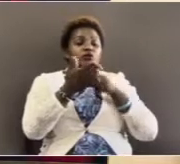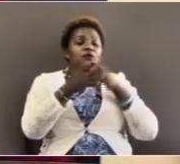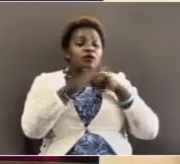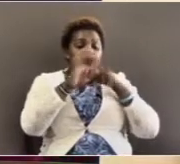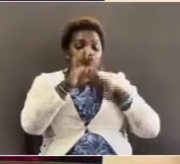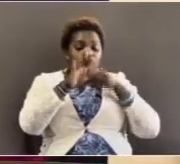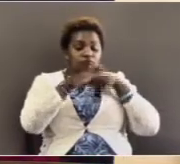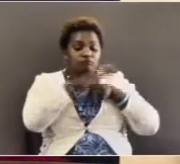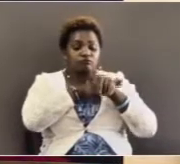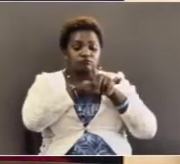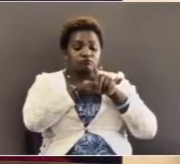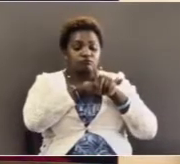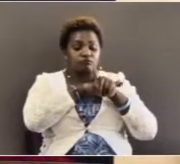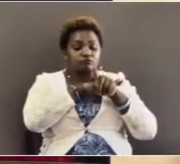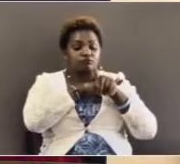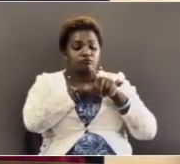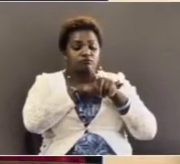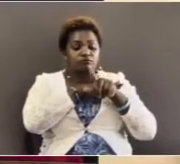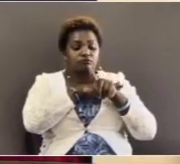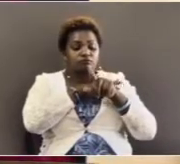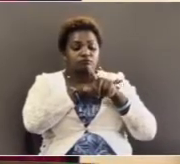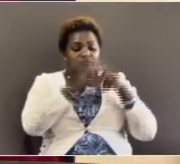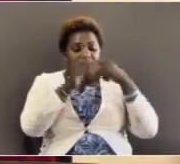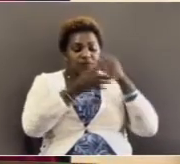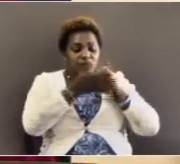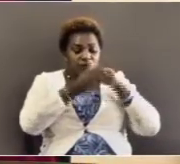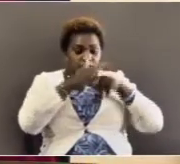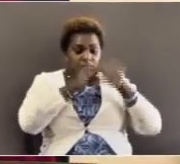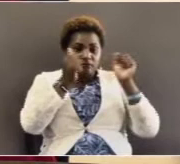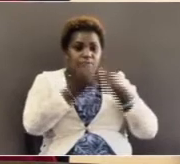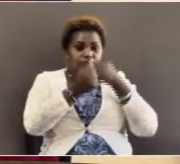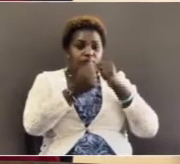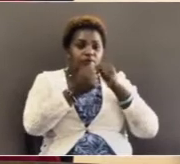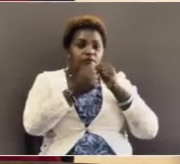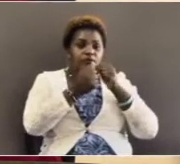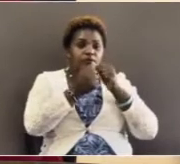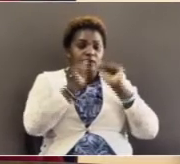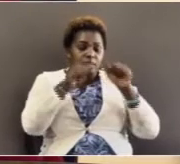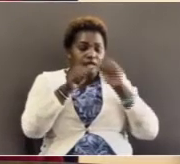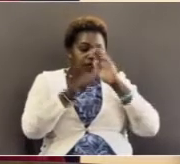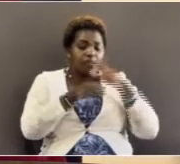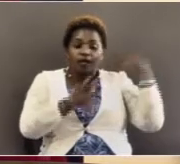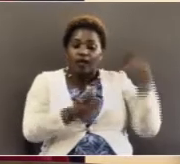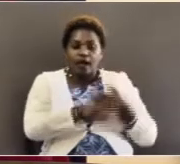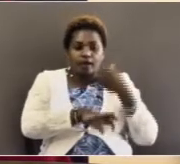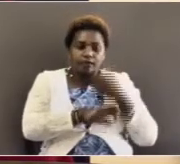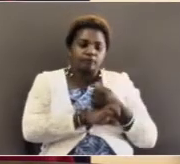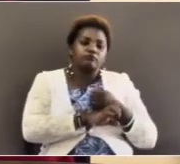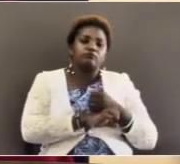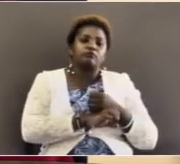And when you walk it, it can be difficult.